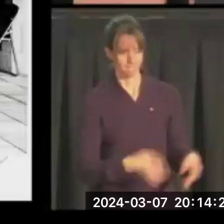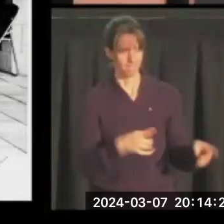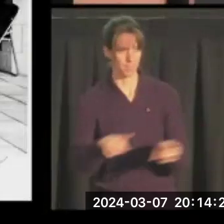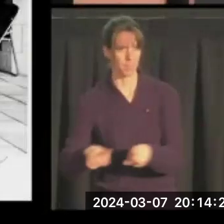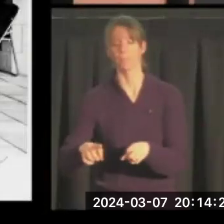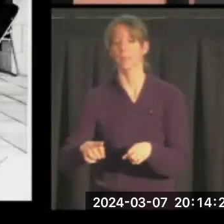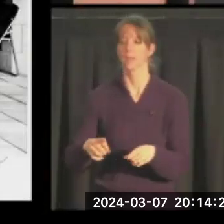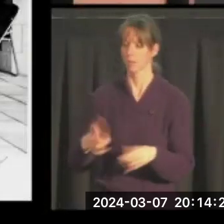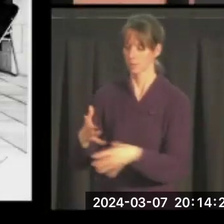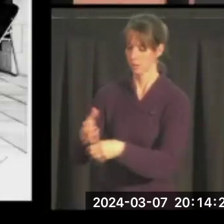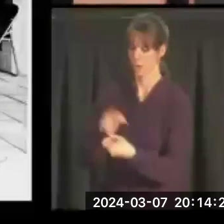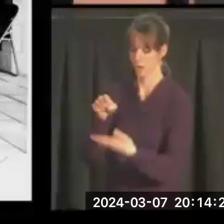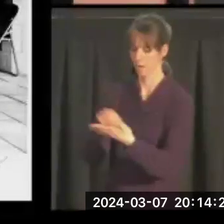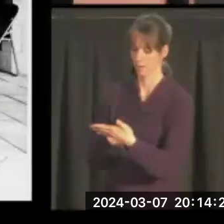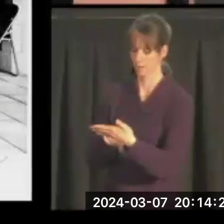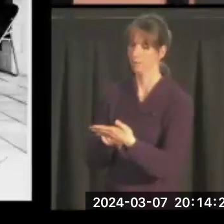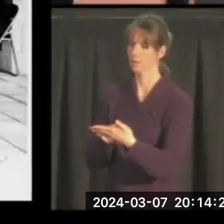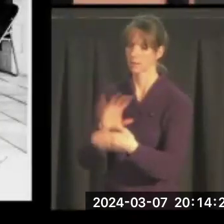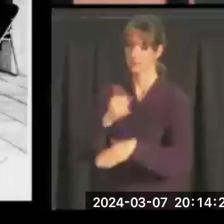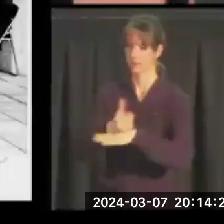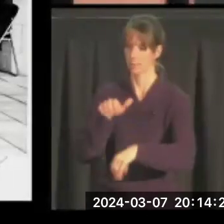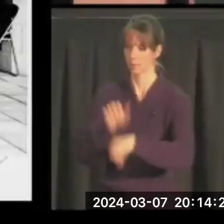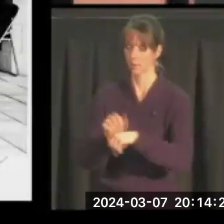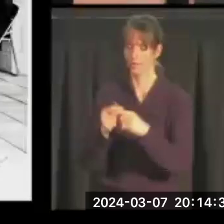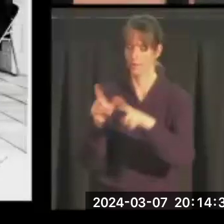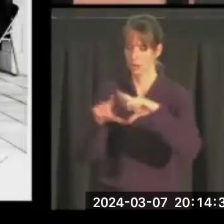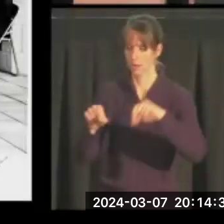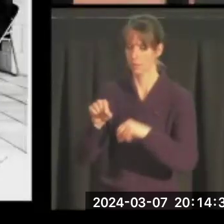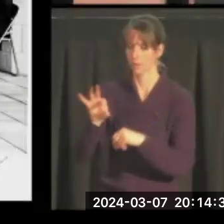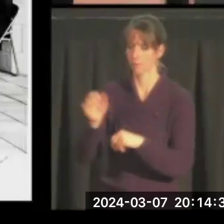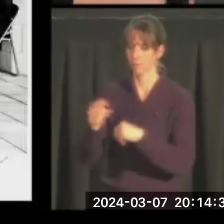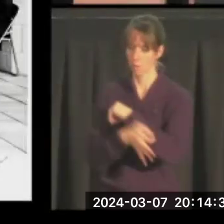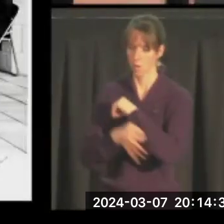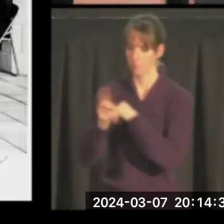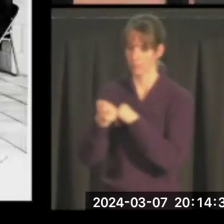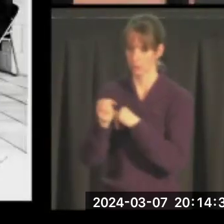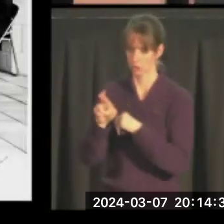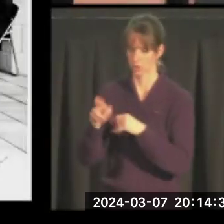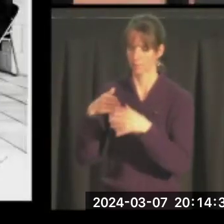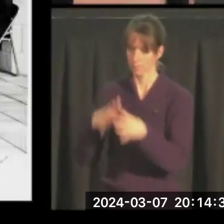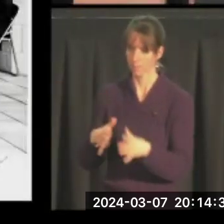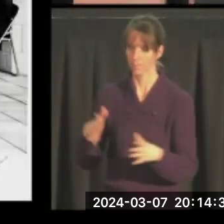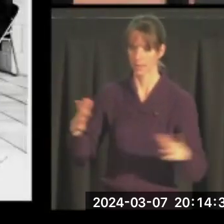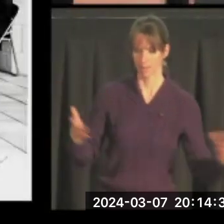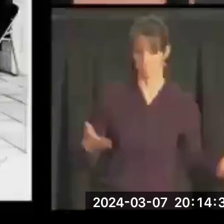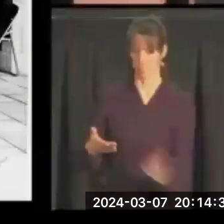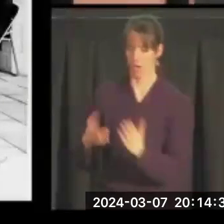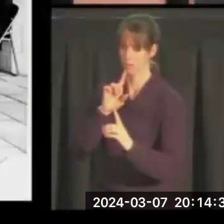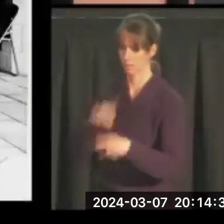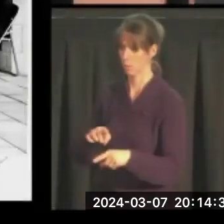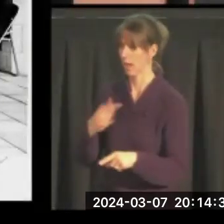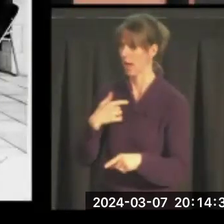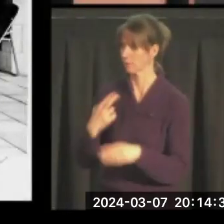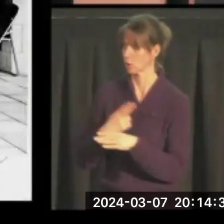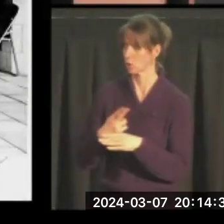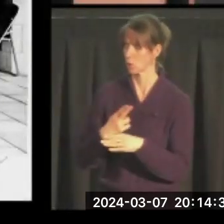And when he got the report, he made an appointment to see the Japanese foreign minister. He took the report, and I'm going to have to just